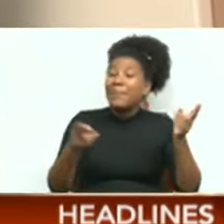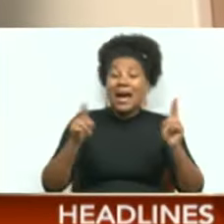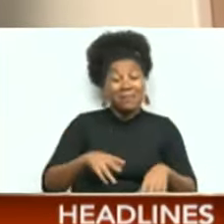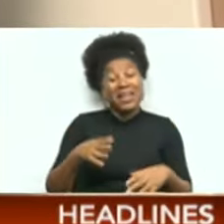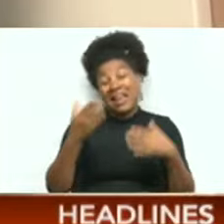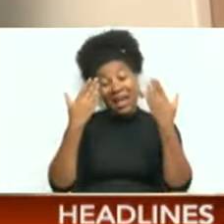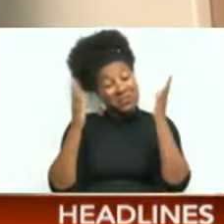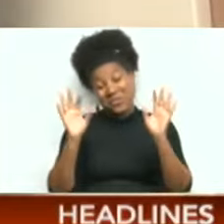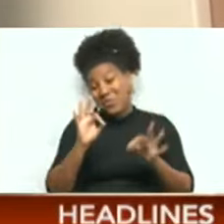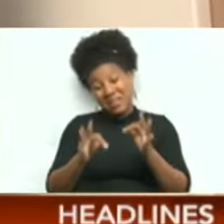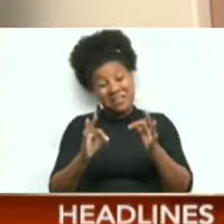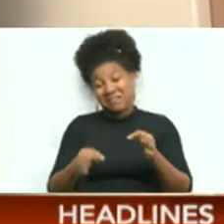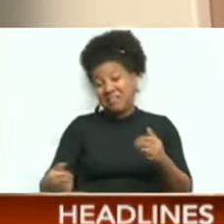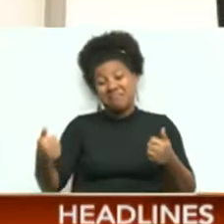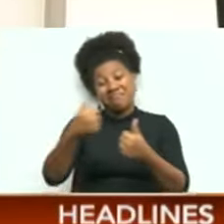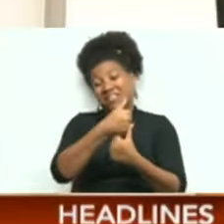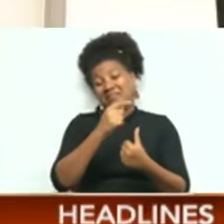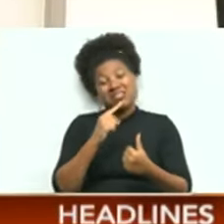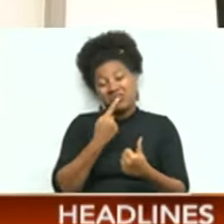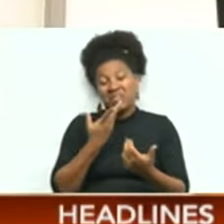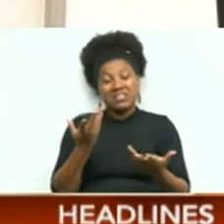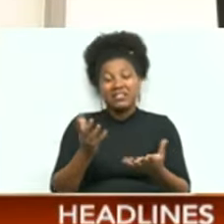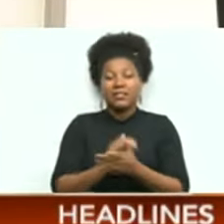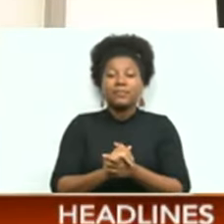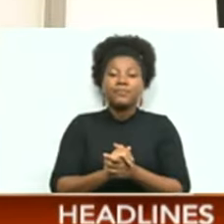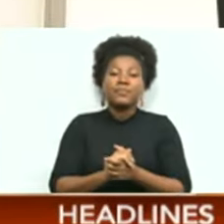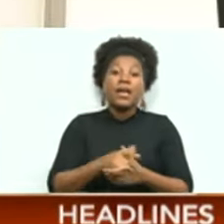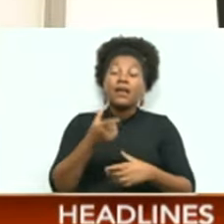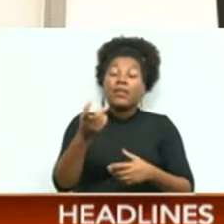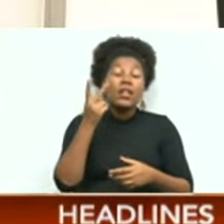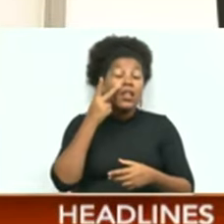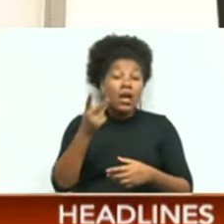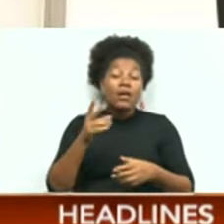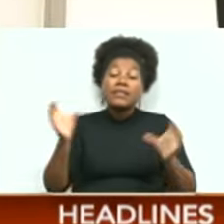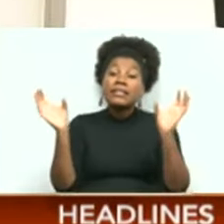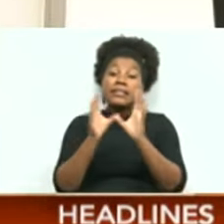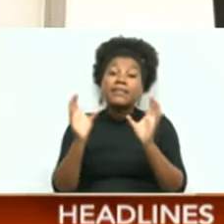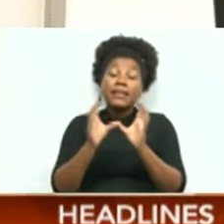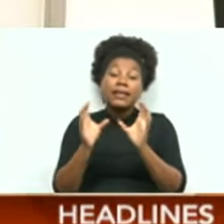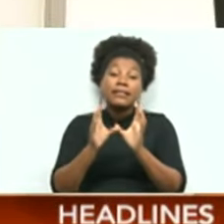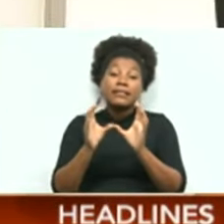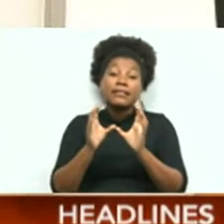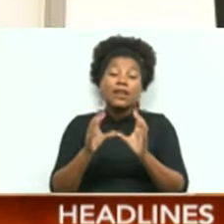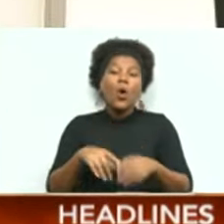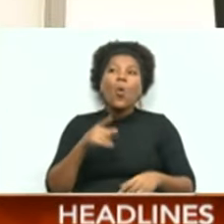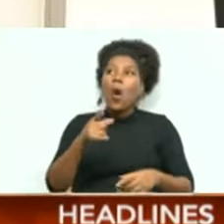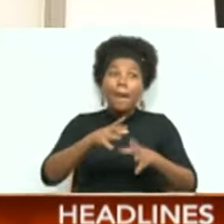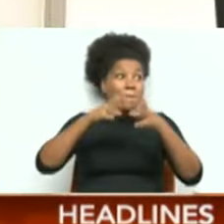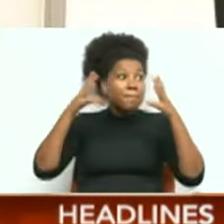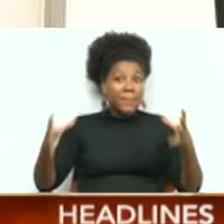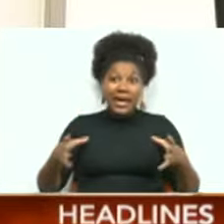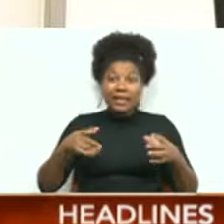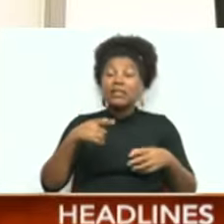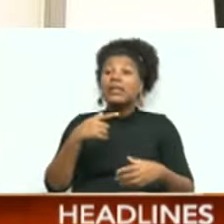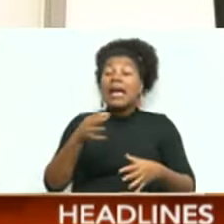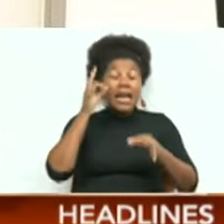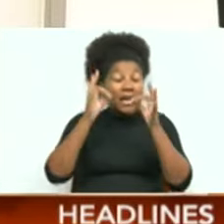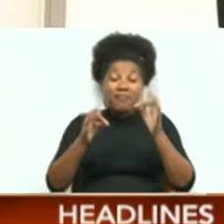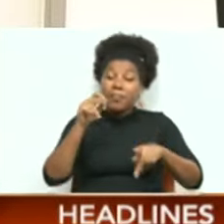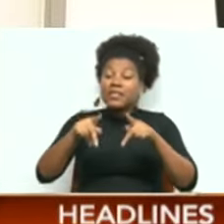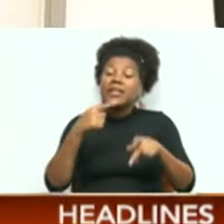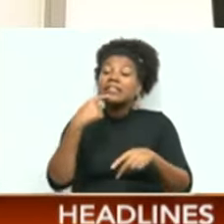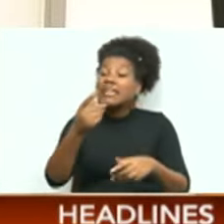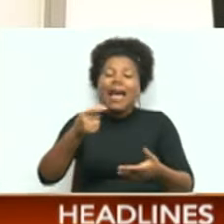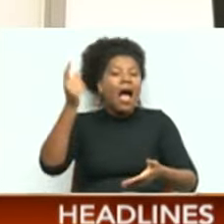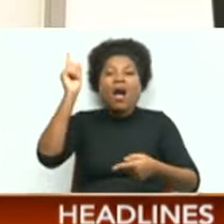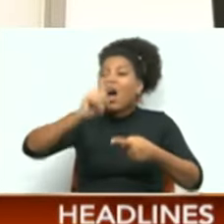identify a fake dentist. You look for certificates. One big tell to your sign is if the person is telling you that they